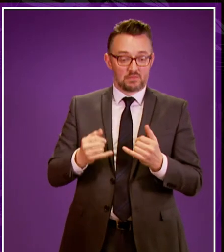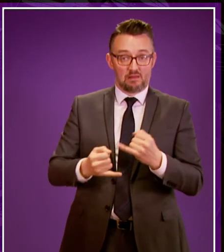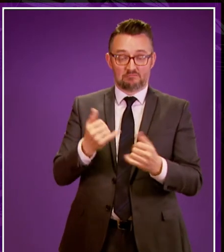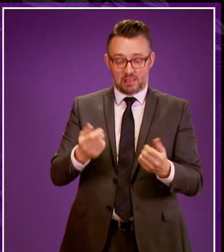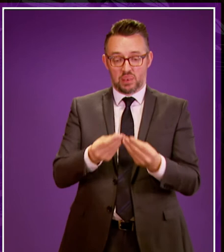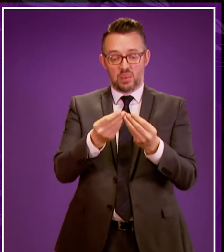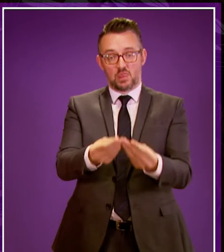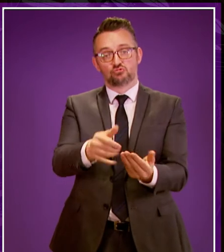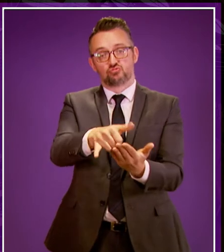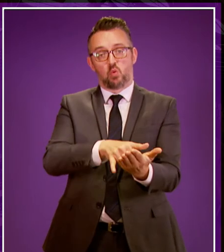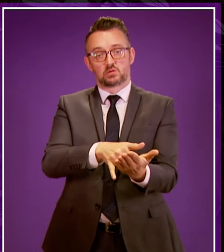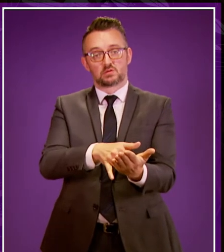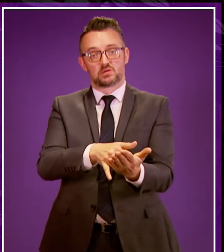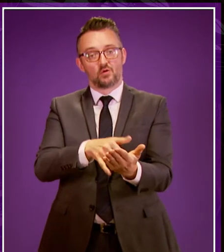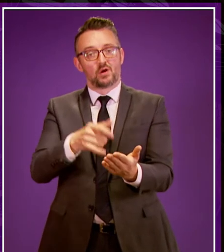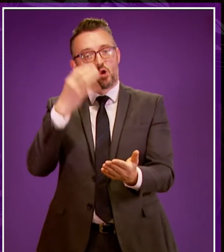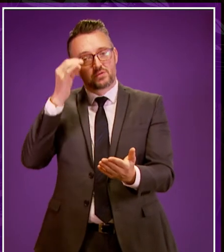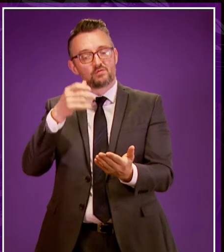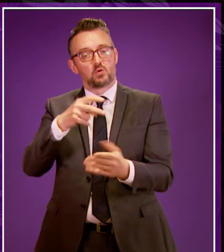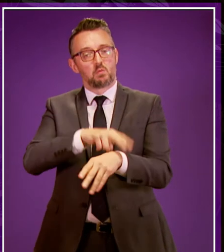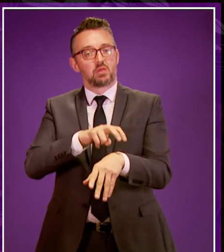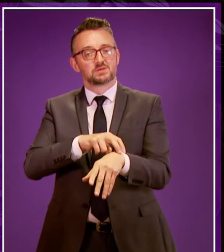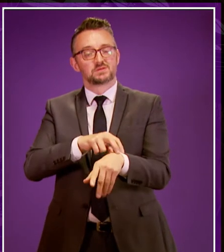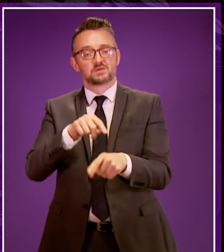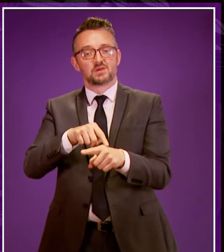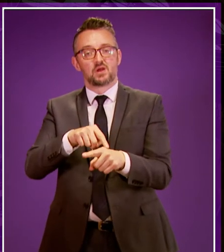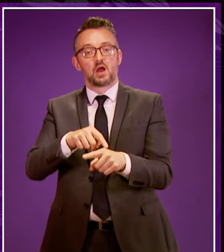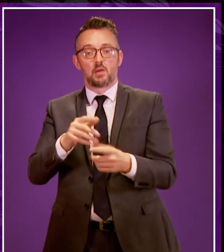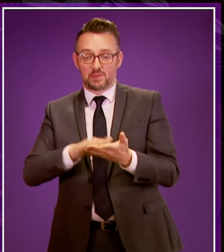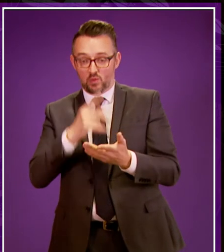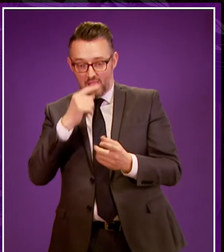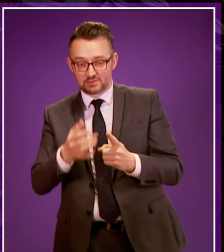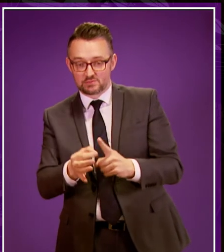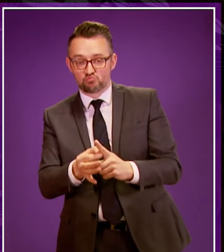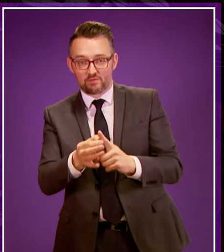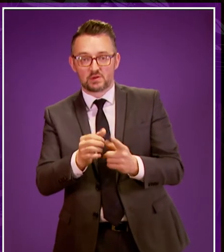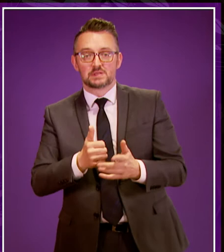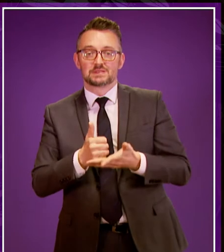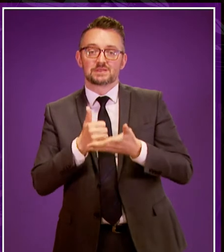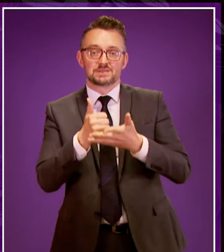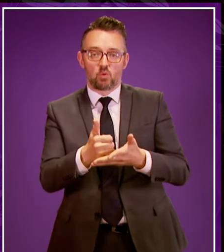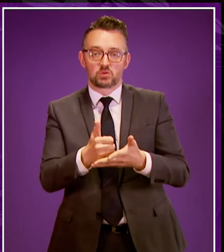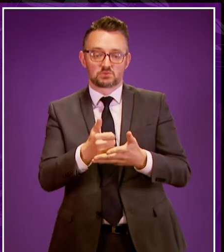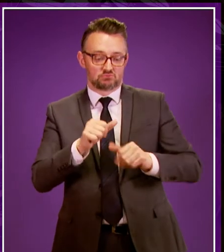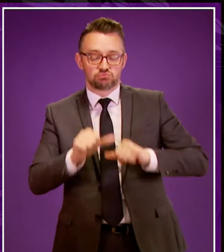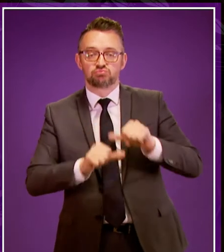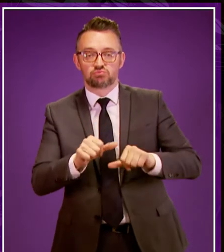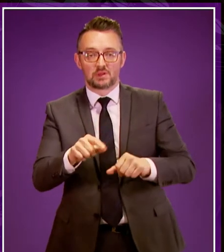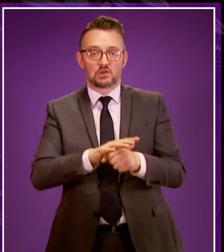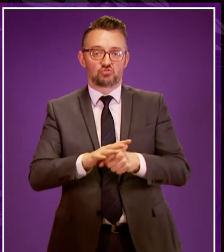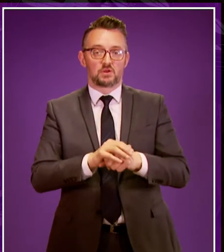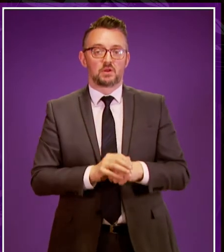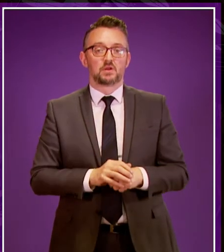the subcommittee on policing to consider what further measures they believe are necessary in order to help to support further progress in this particular area.